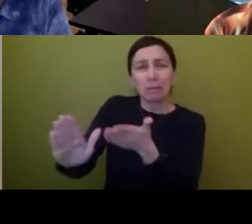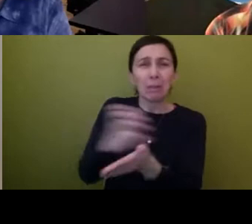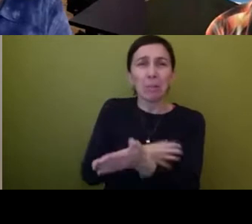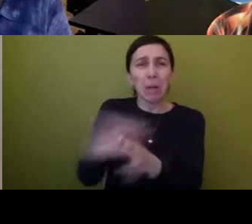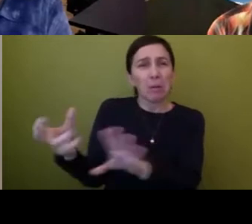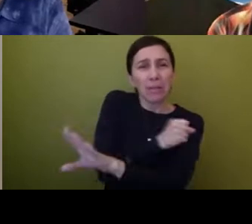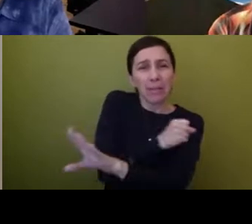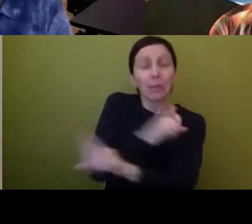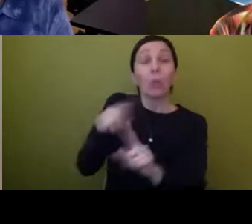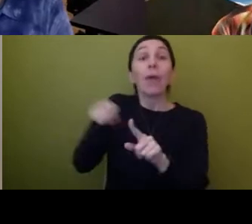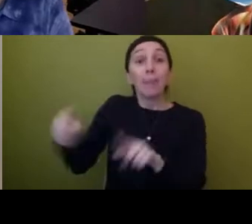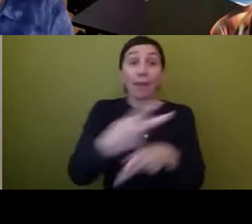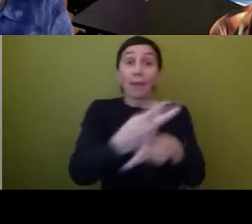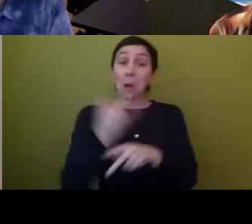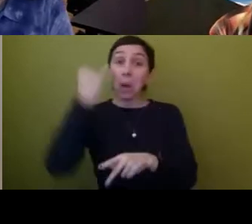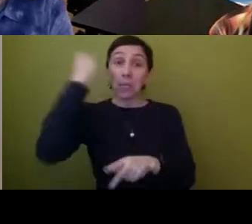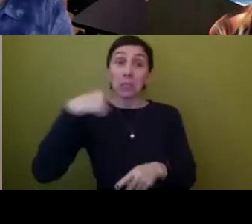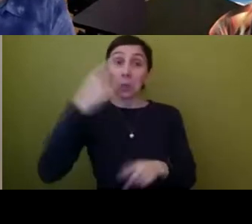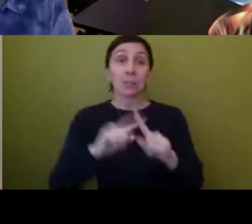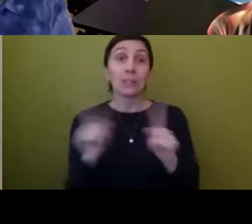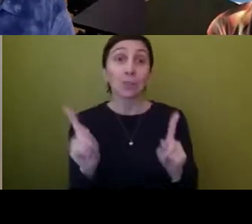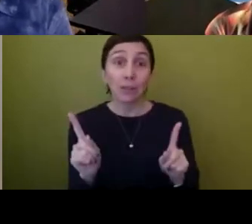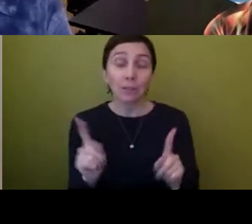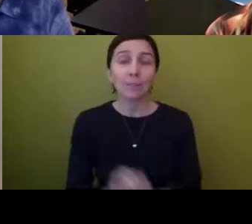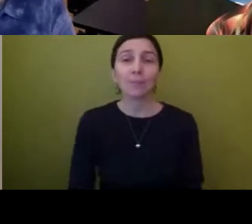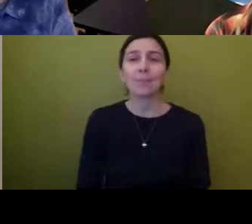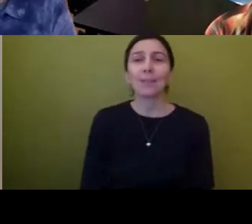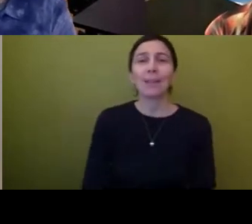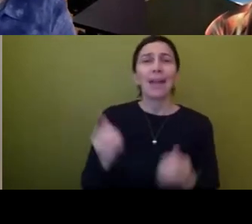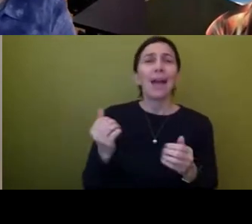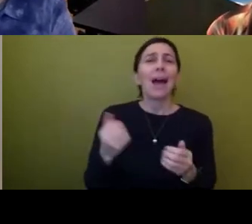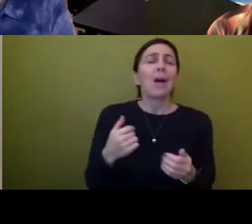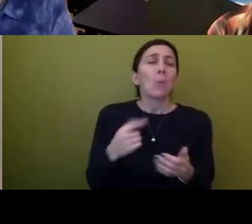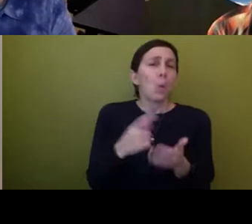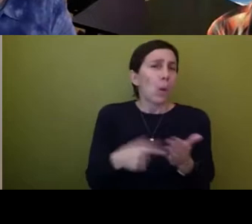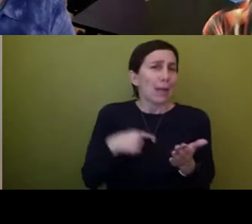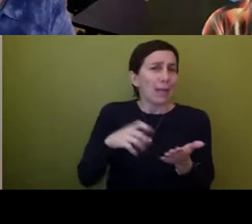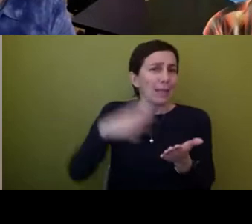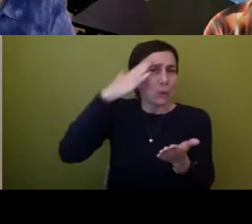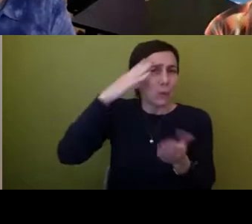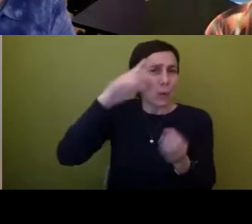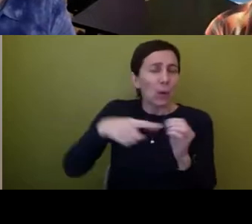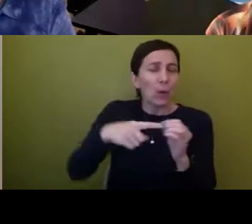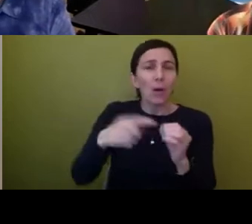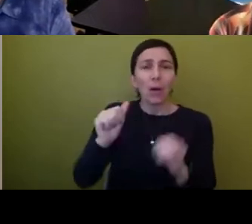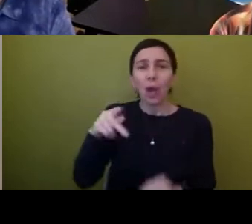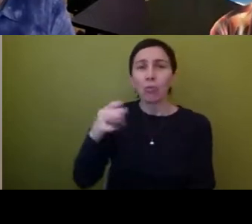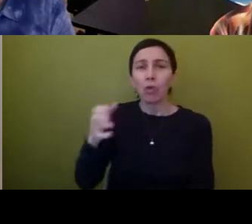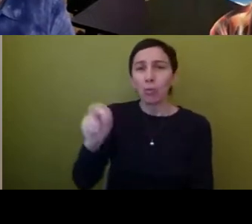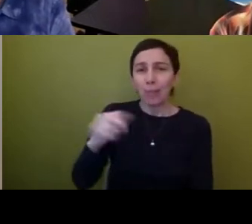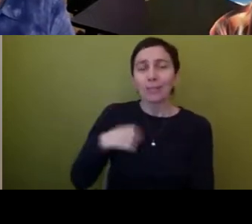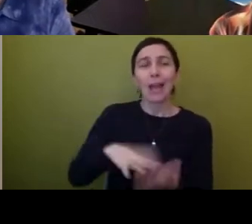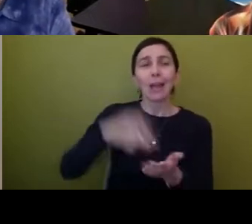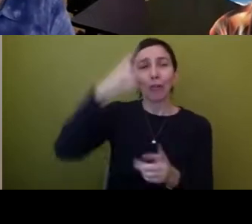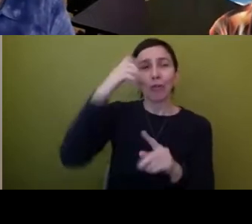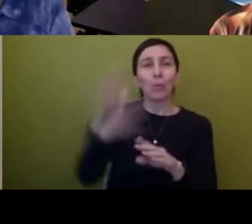Right. So I learned everything I need to, I, I think I need to know about appropriation from hip hop. Uh, hip hop is